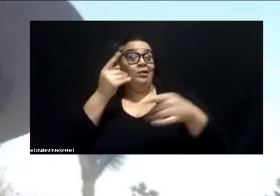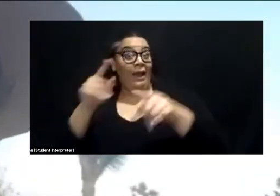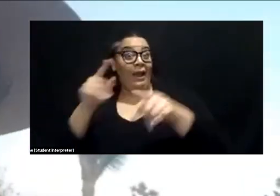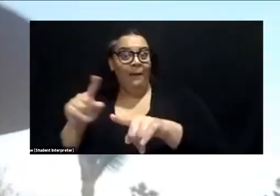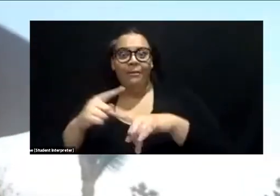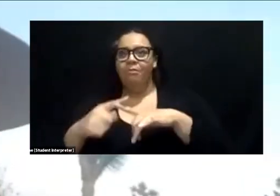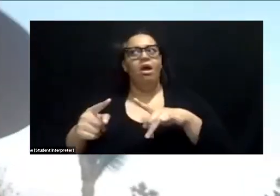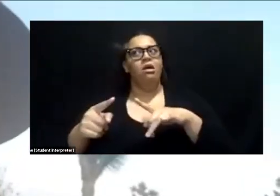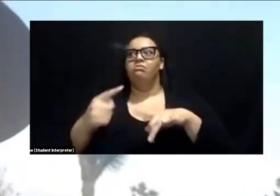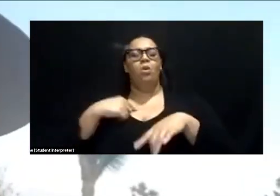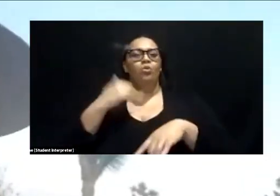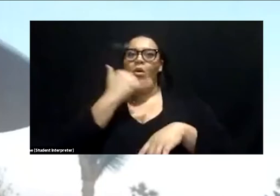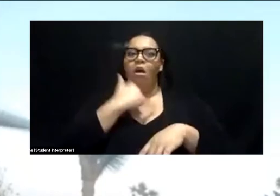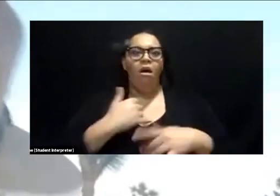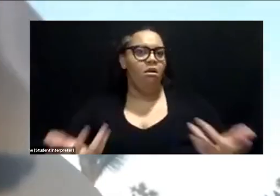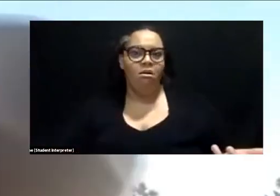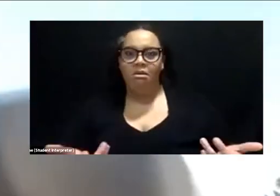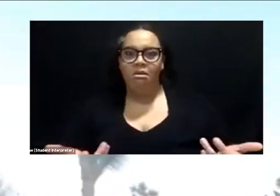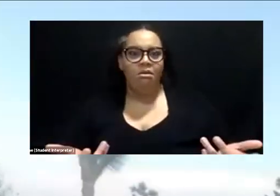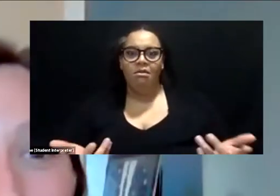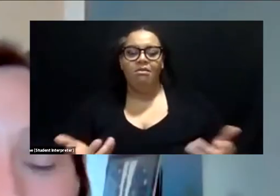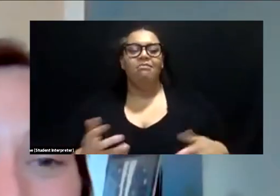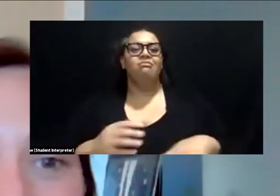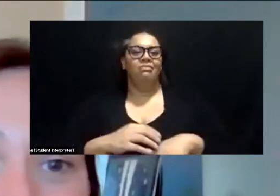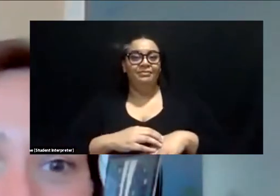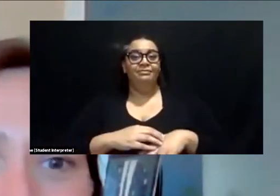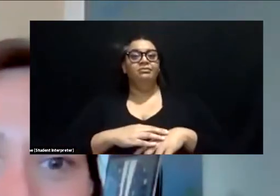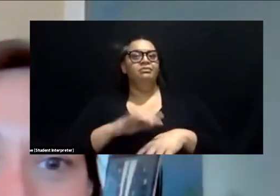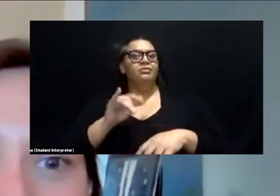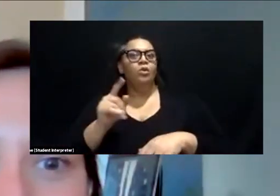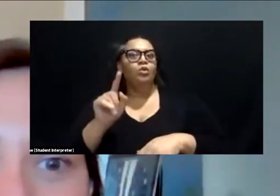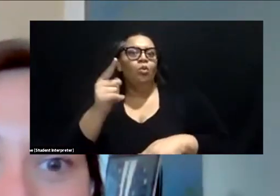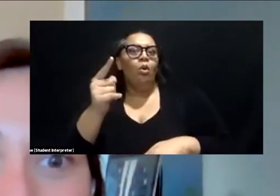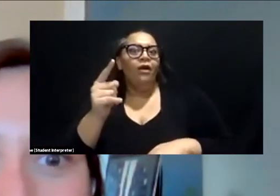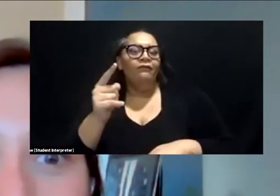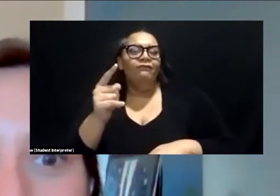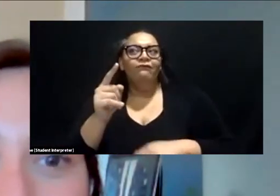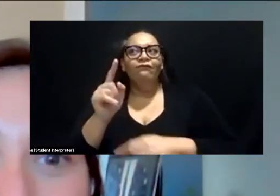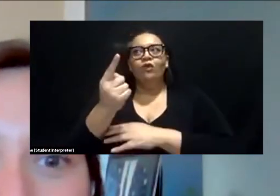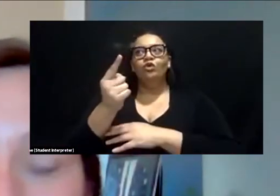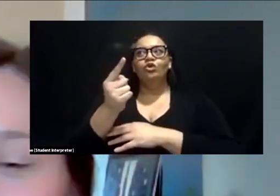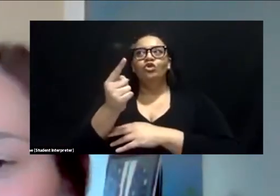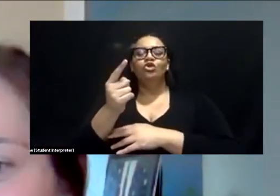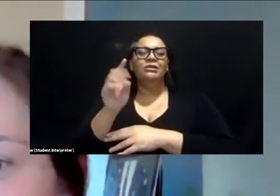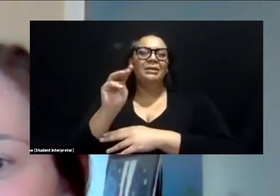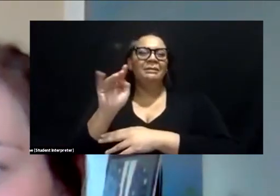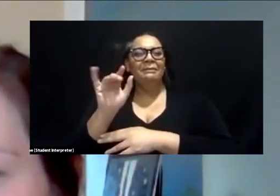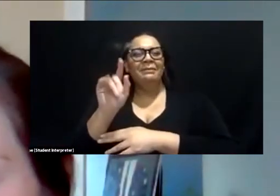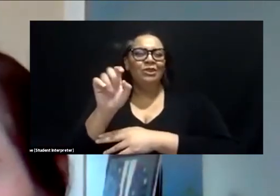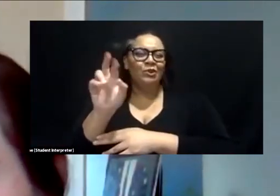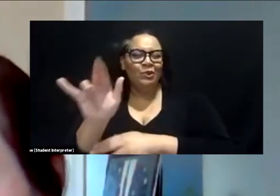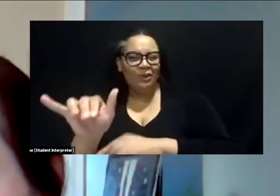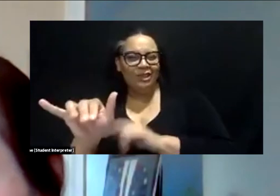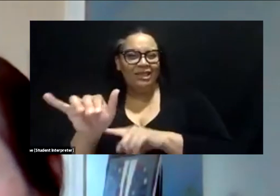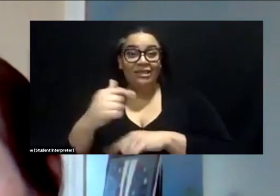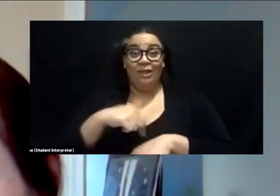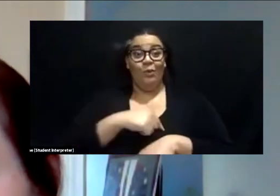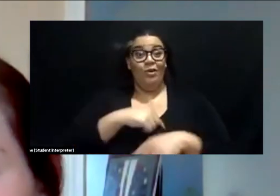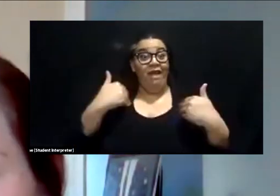happened. So stick with it. It was one of the first mysteries I think that we've had. And so